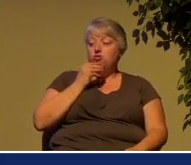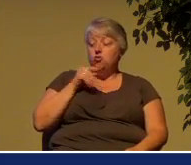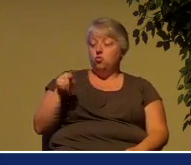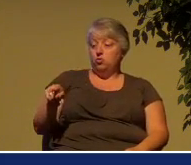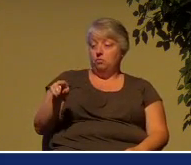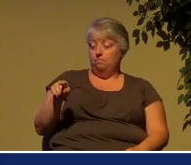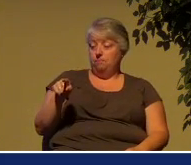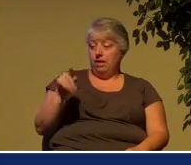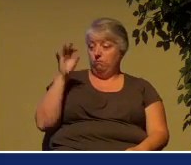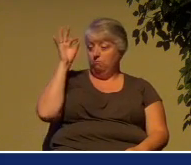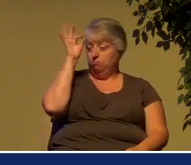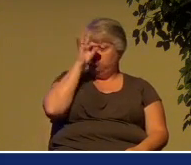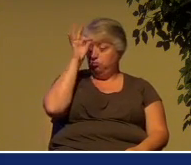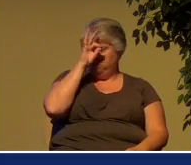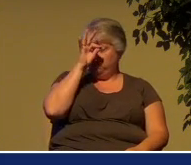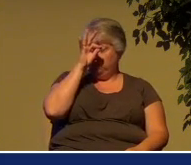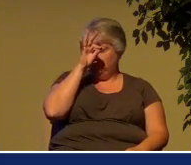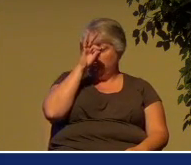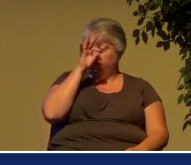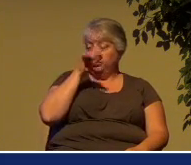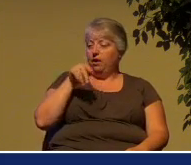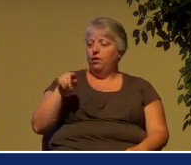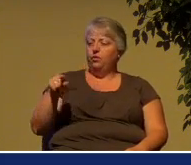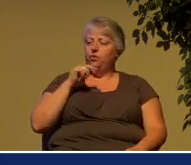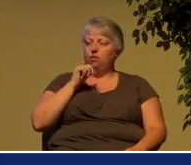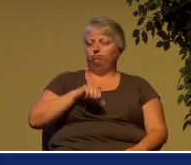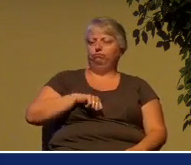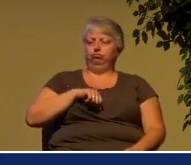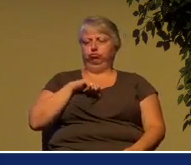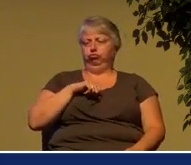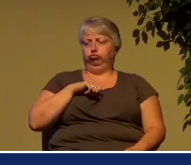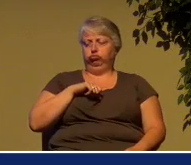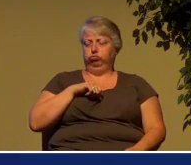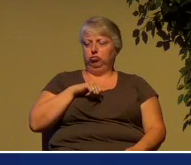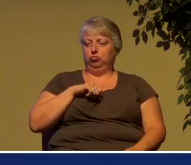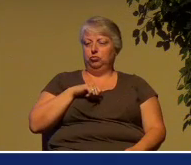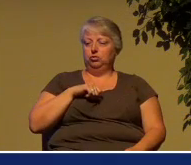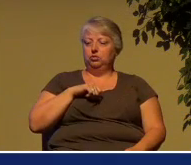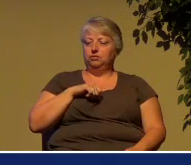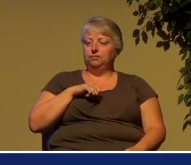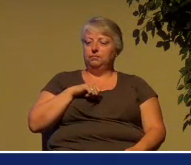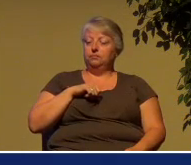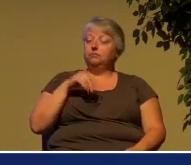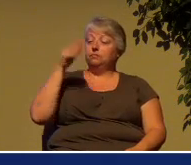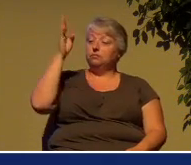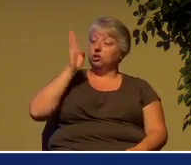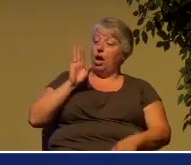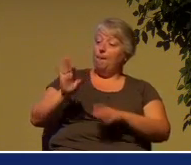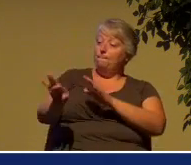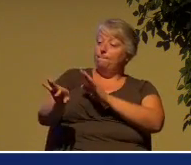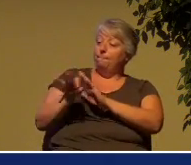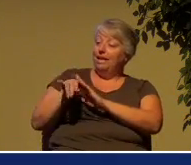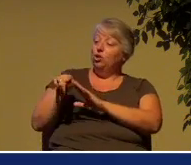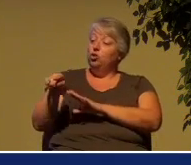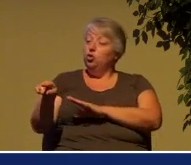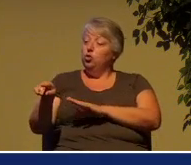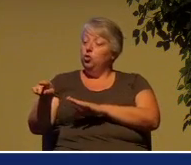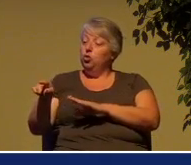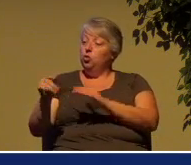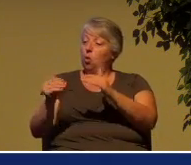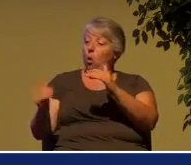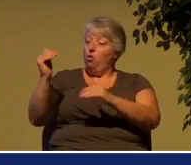so that you may not be conceited. In other words, don't let it go to your head that God picked you over the Jewish people.